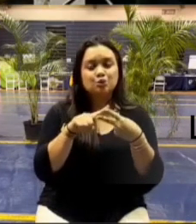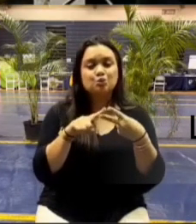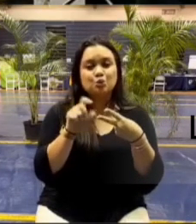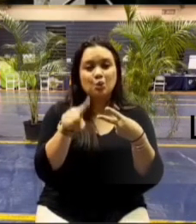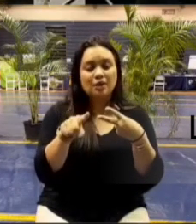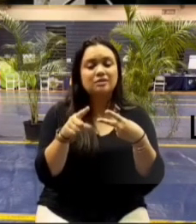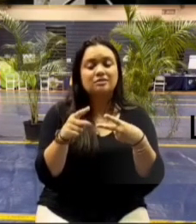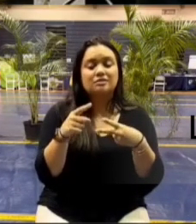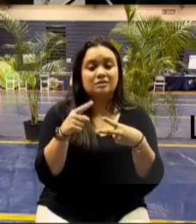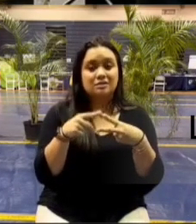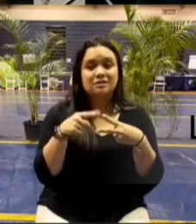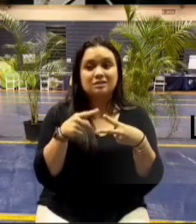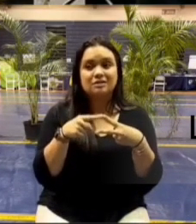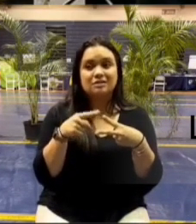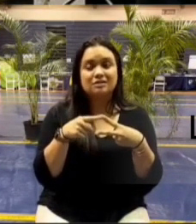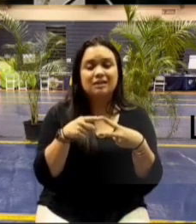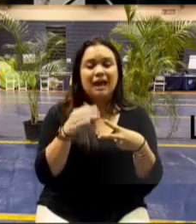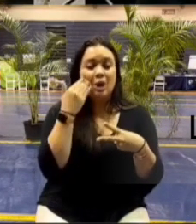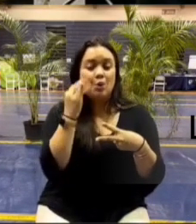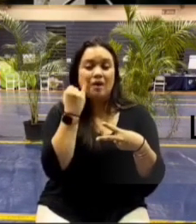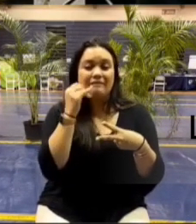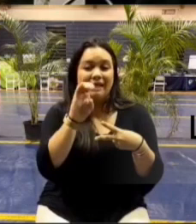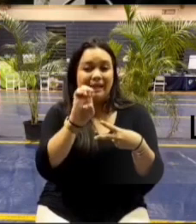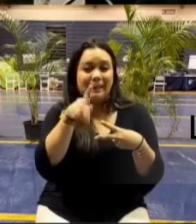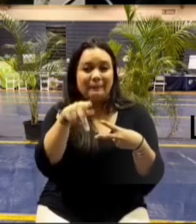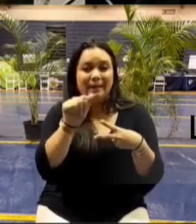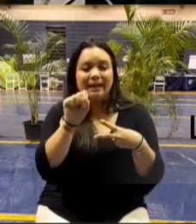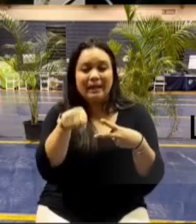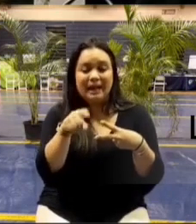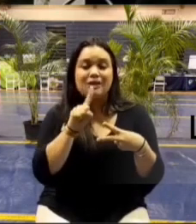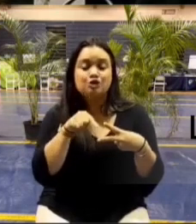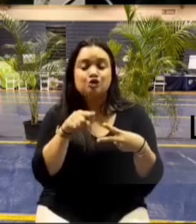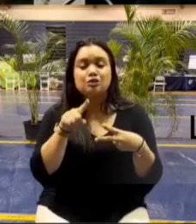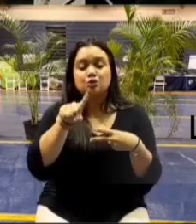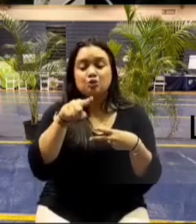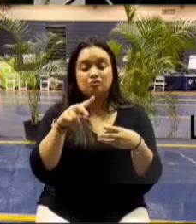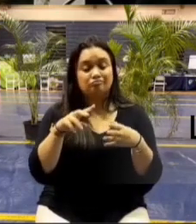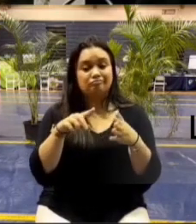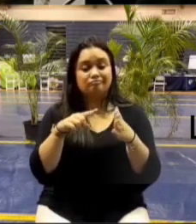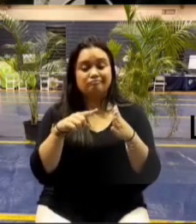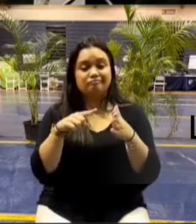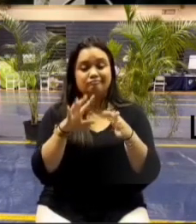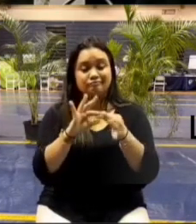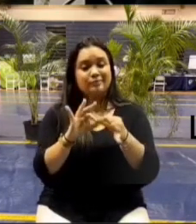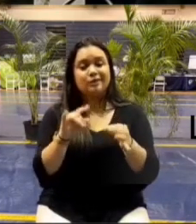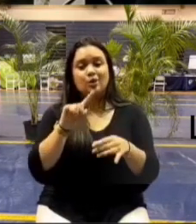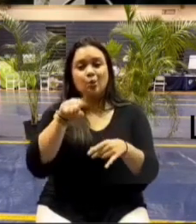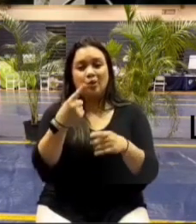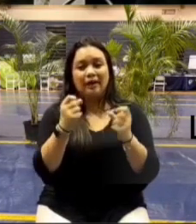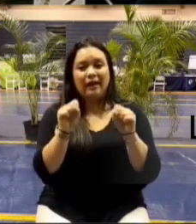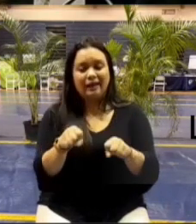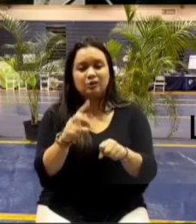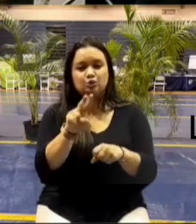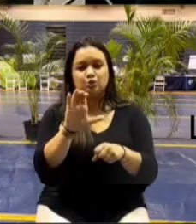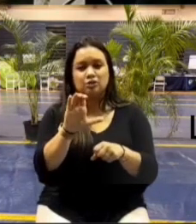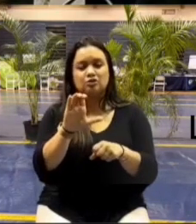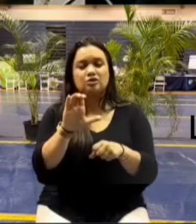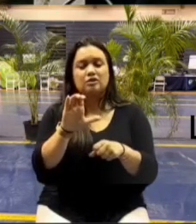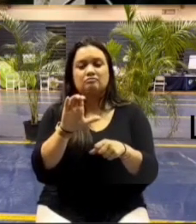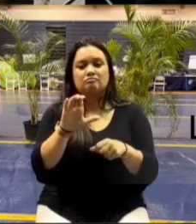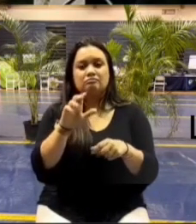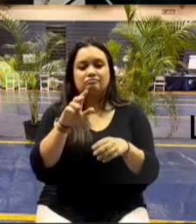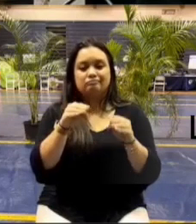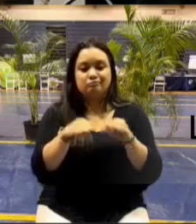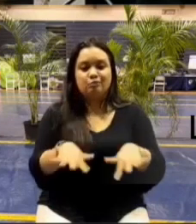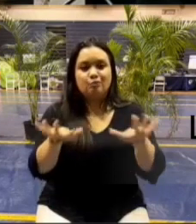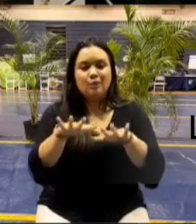is and i don't know that the epa can answer it but you had mentioned that you can only do 200 properties a week is that correct with